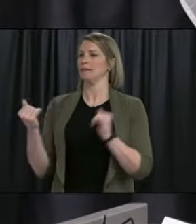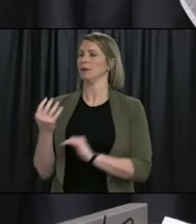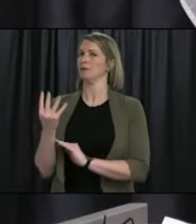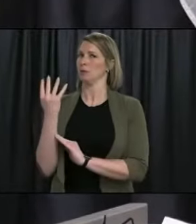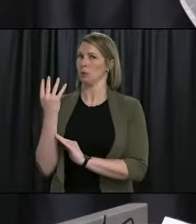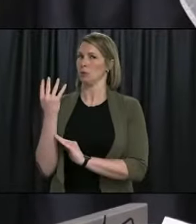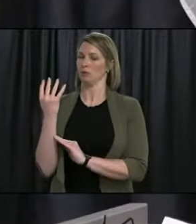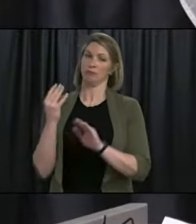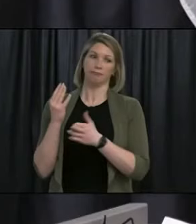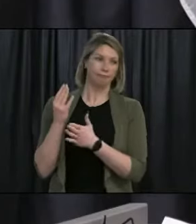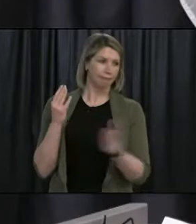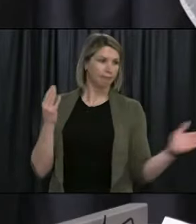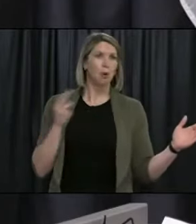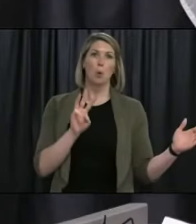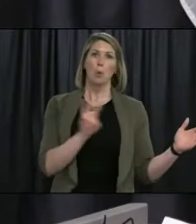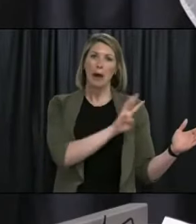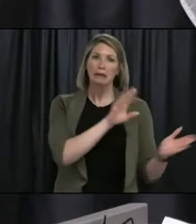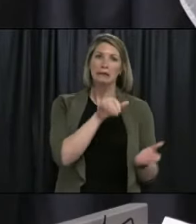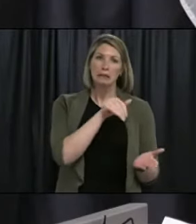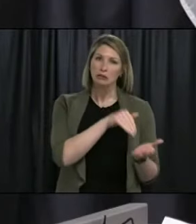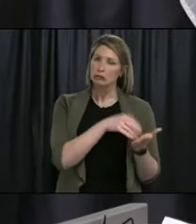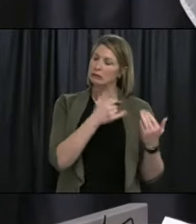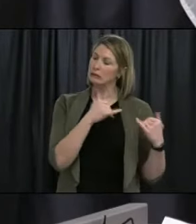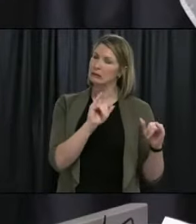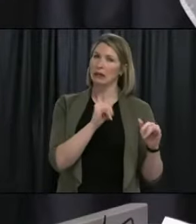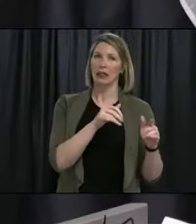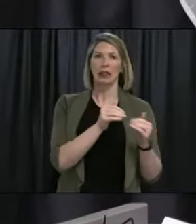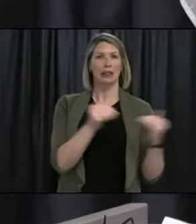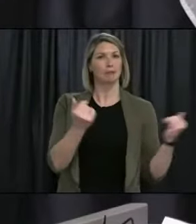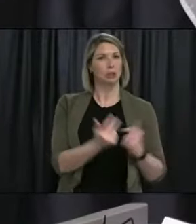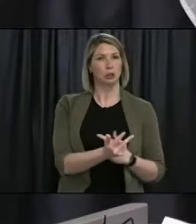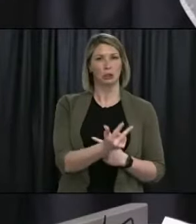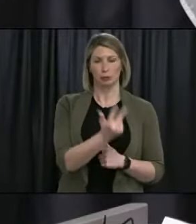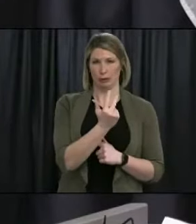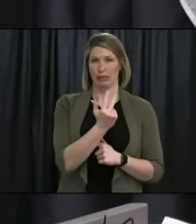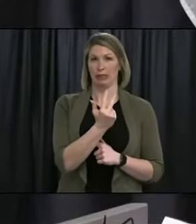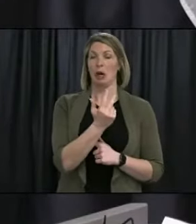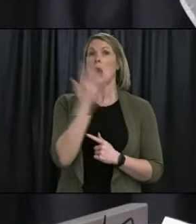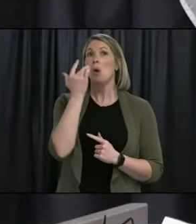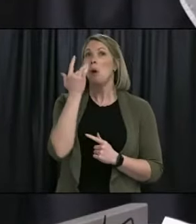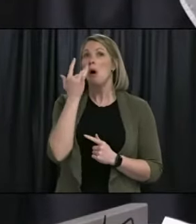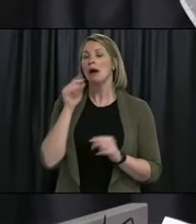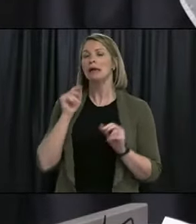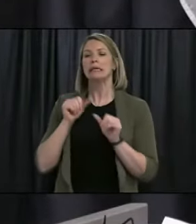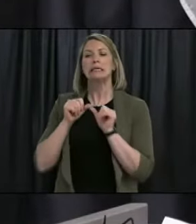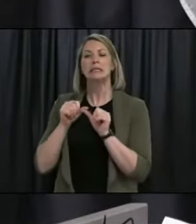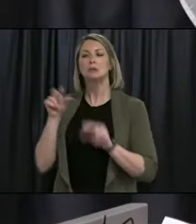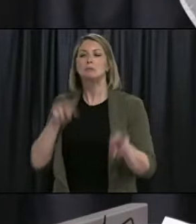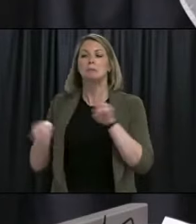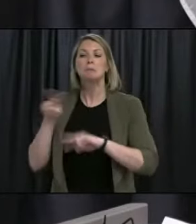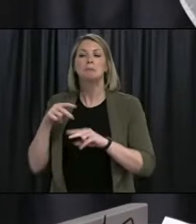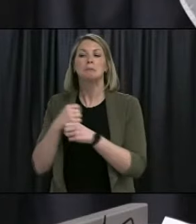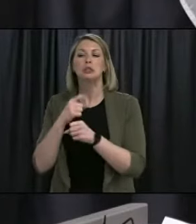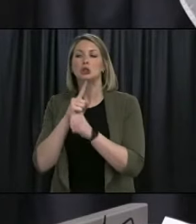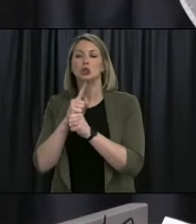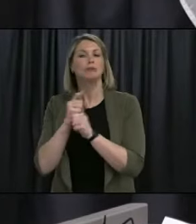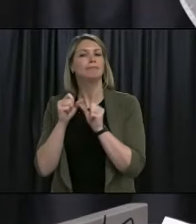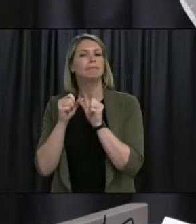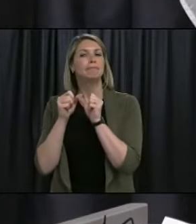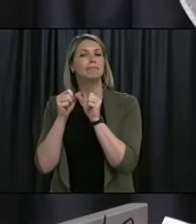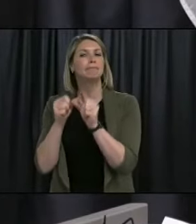effectively determine if there has been any COVID transmission with the increased movement, and we will be carefully monitoring this over the next week.